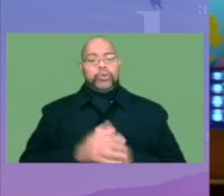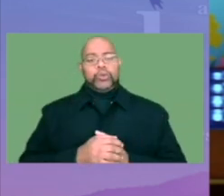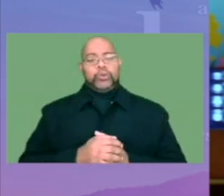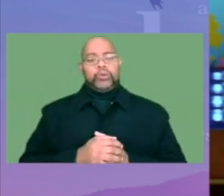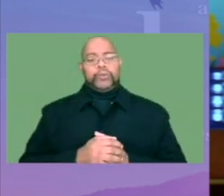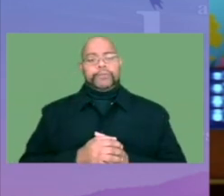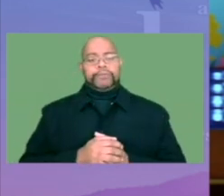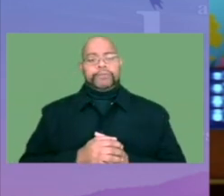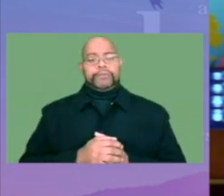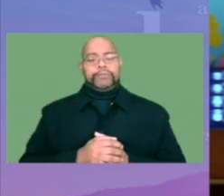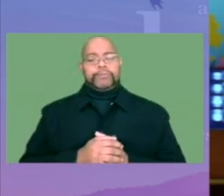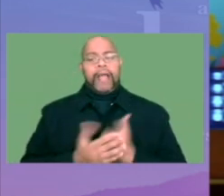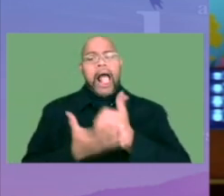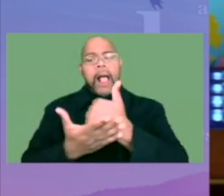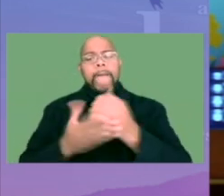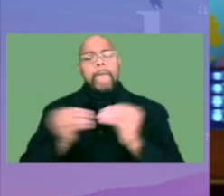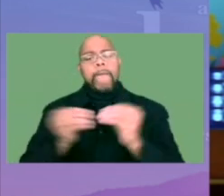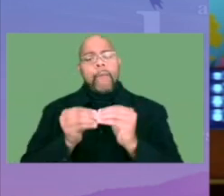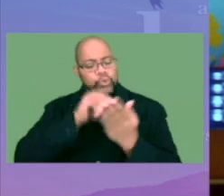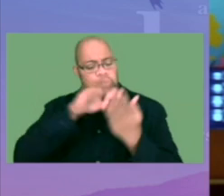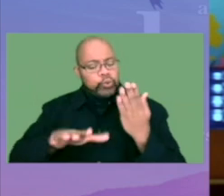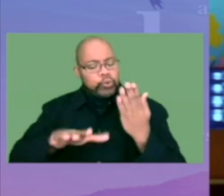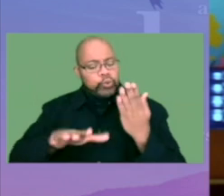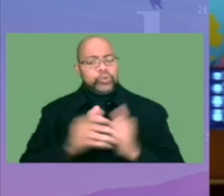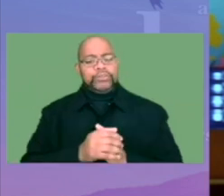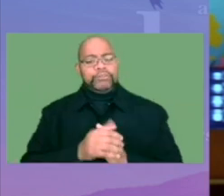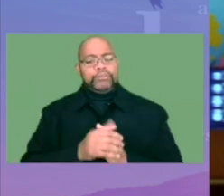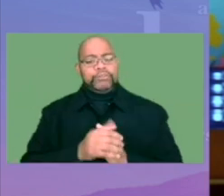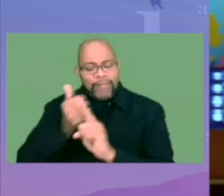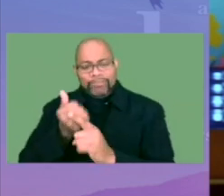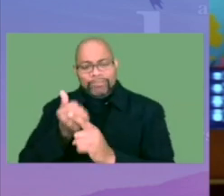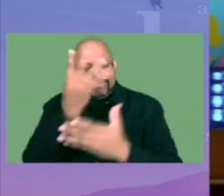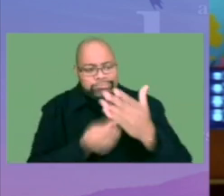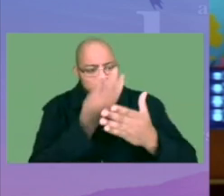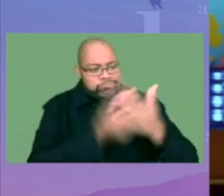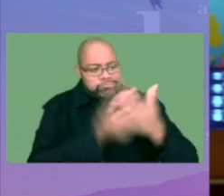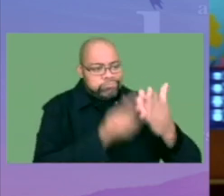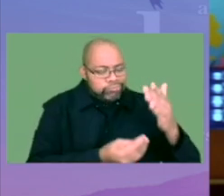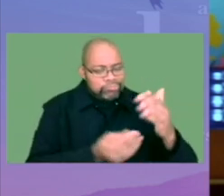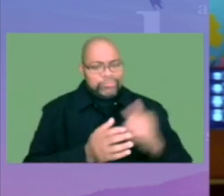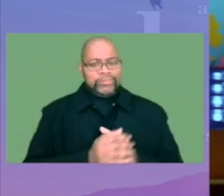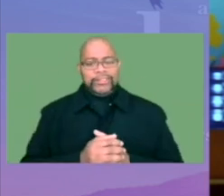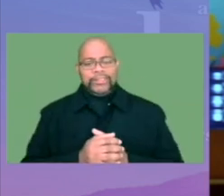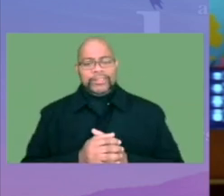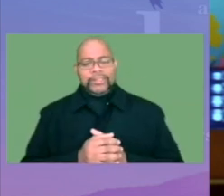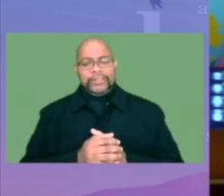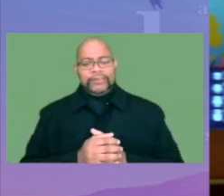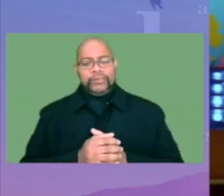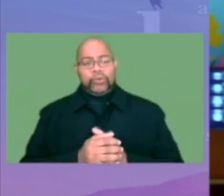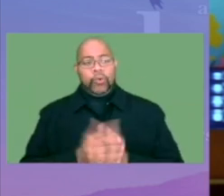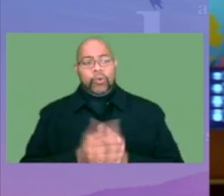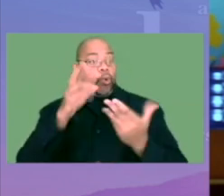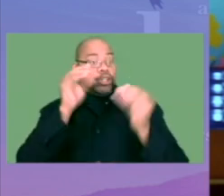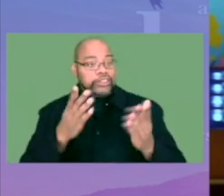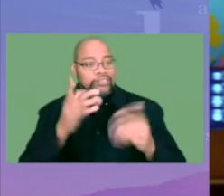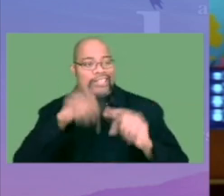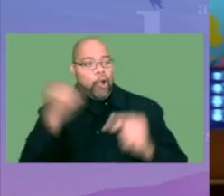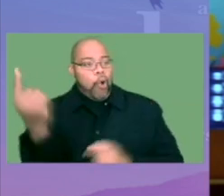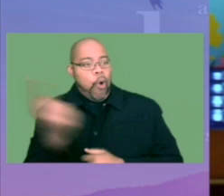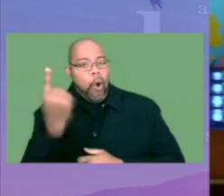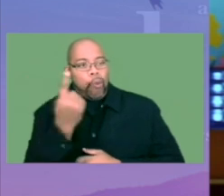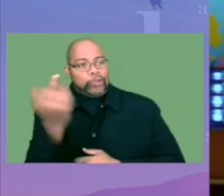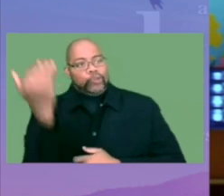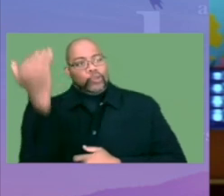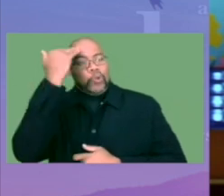will be able to help out more of those students who are slipping through the cracks or just the